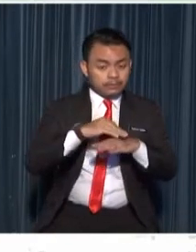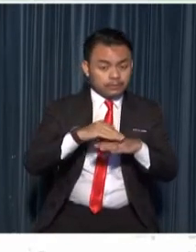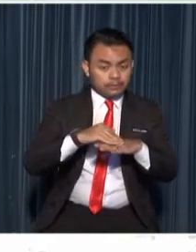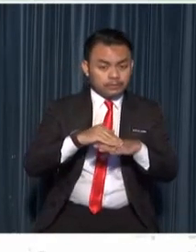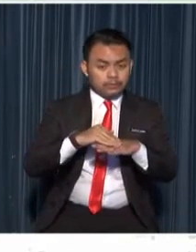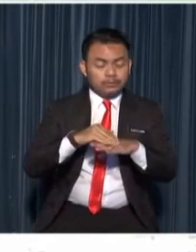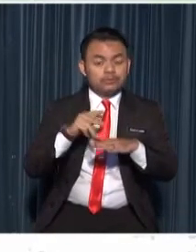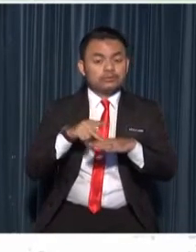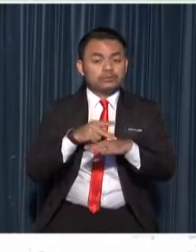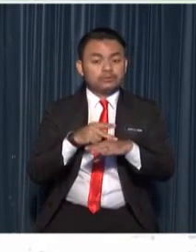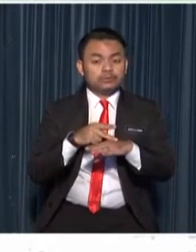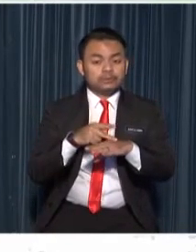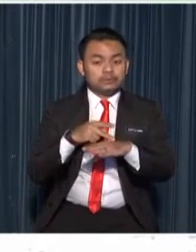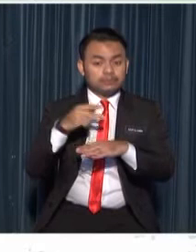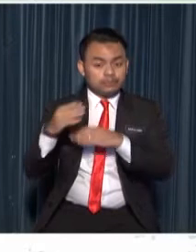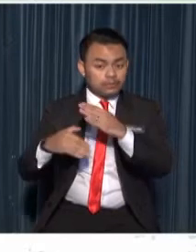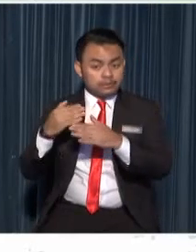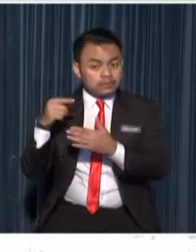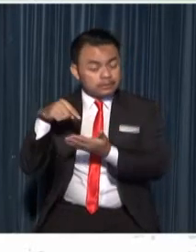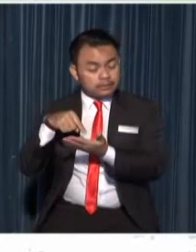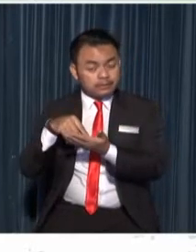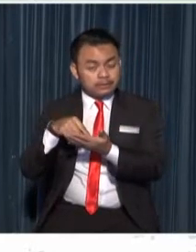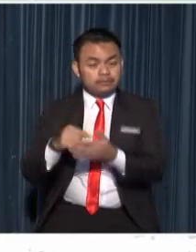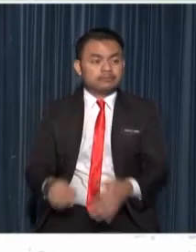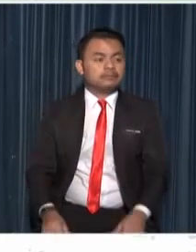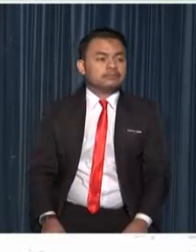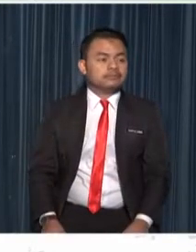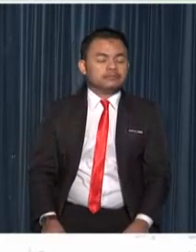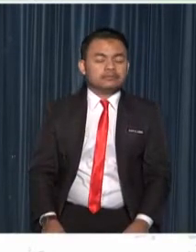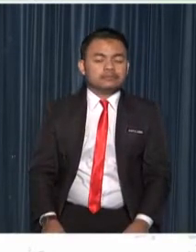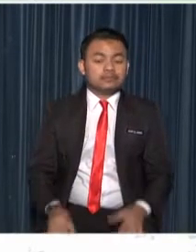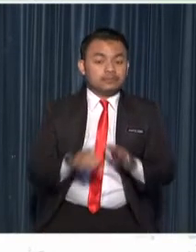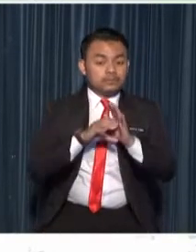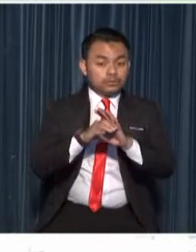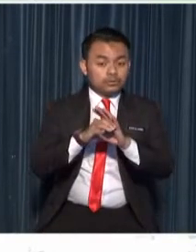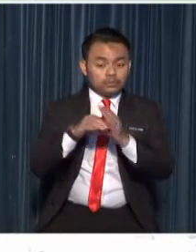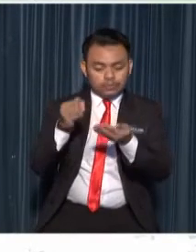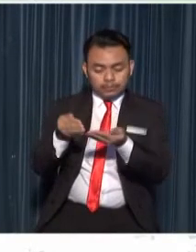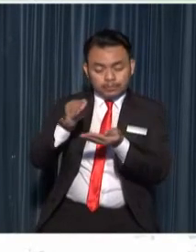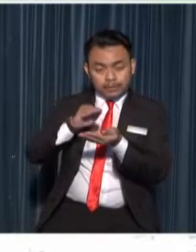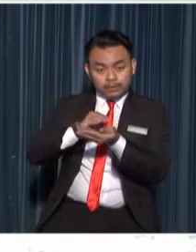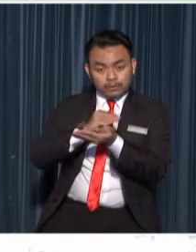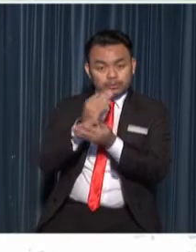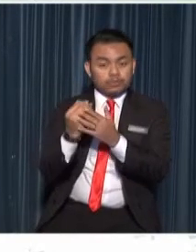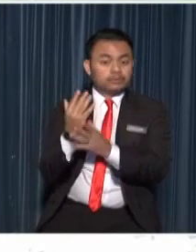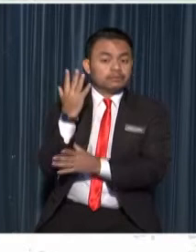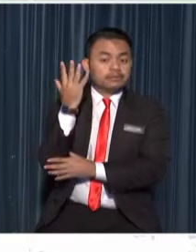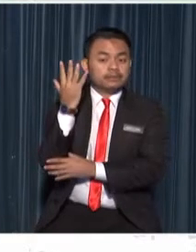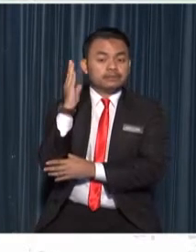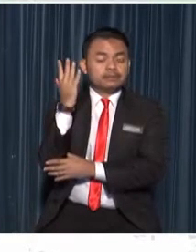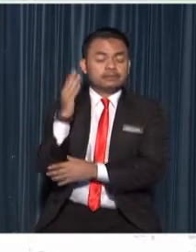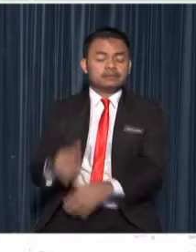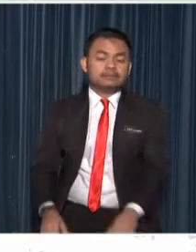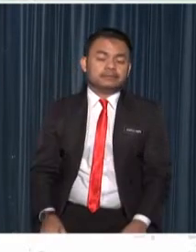are the mango trees durian trees